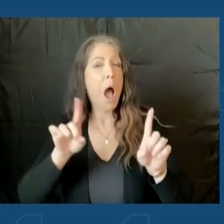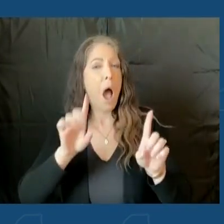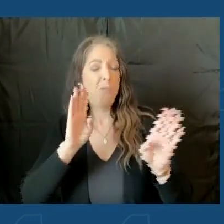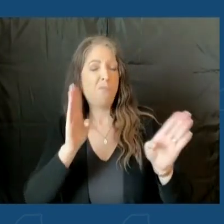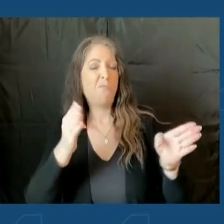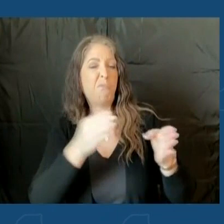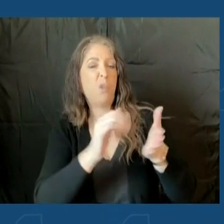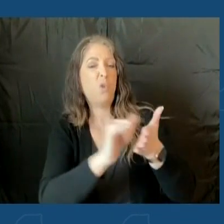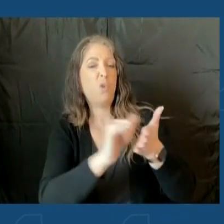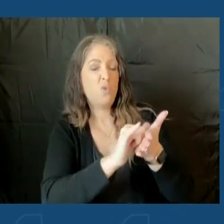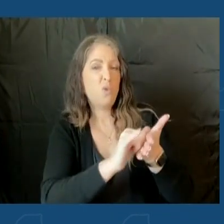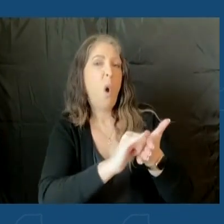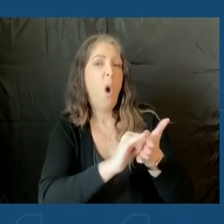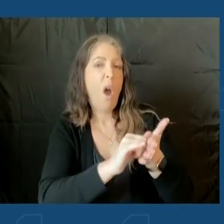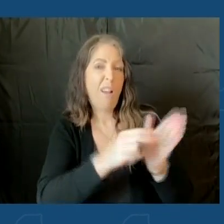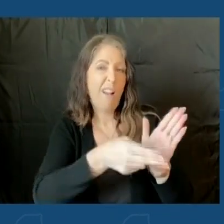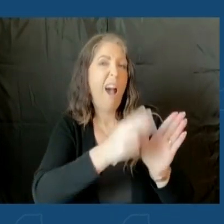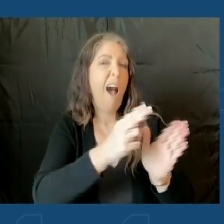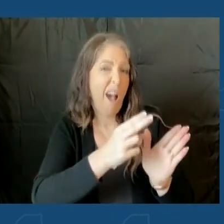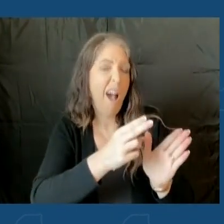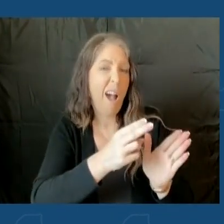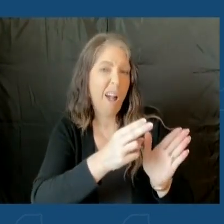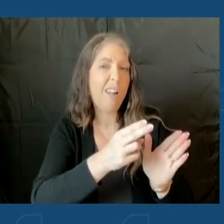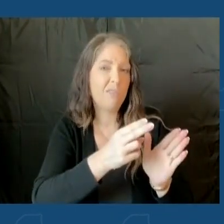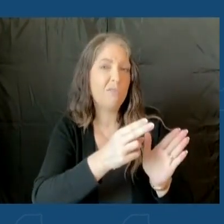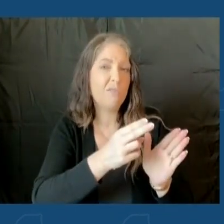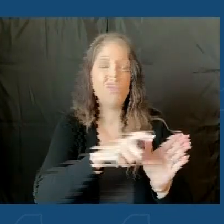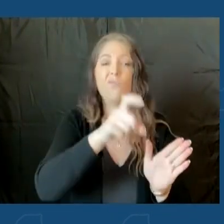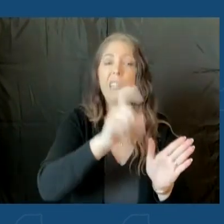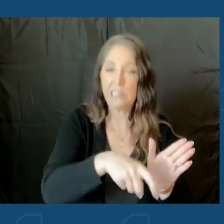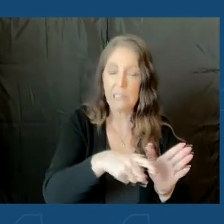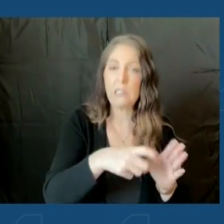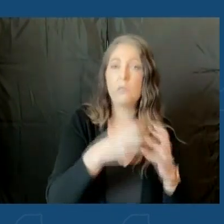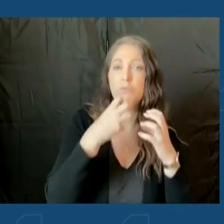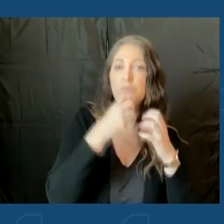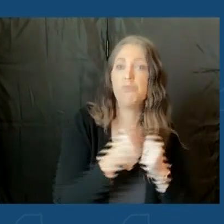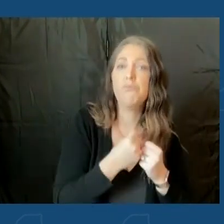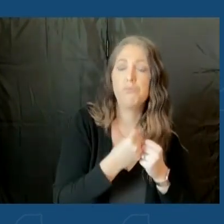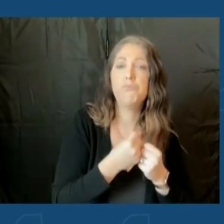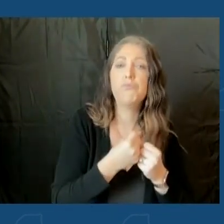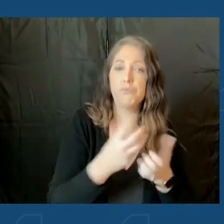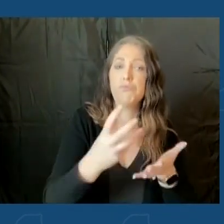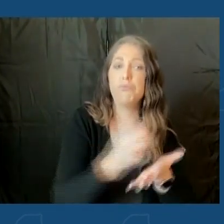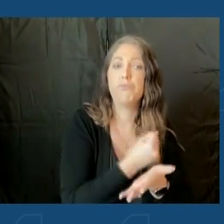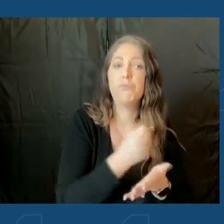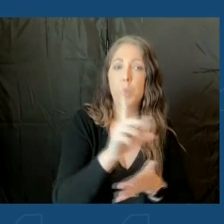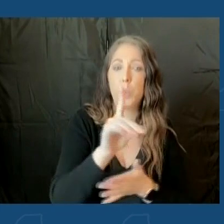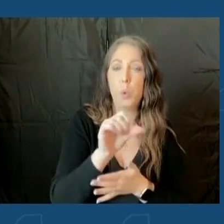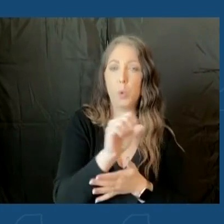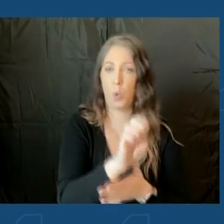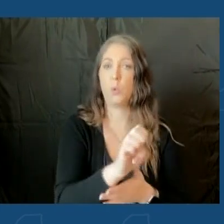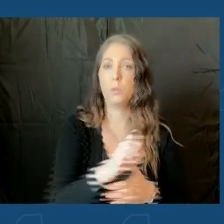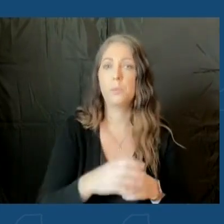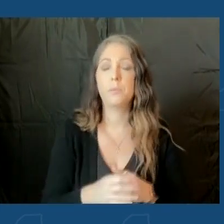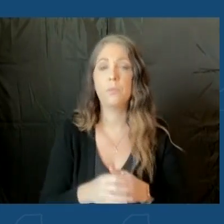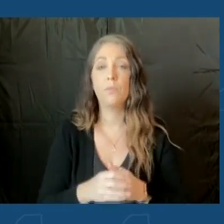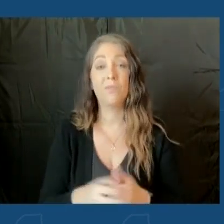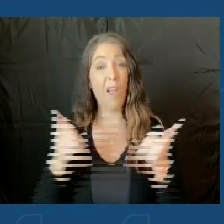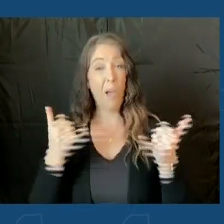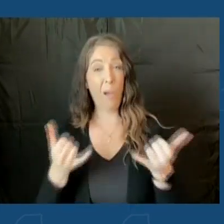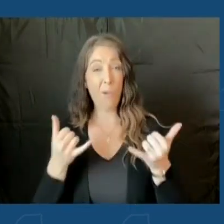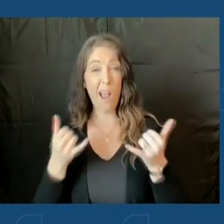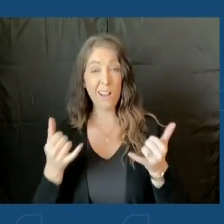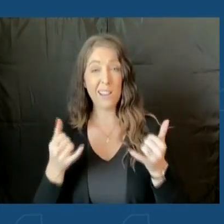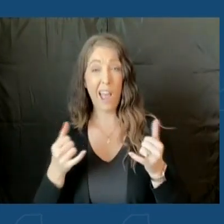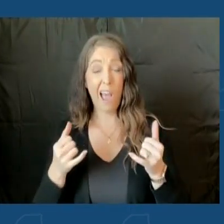a substantial number of cases, and New York absolutely needs and deserves those doses. And right now, based on all the allocations